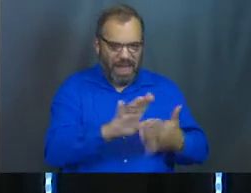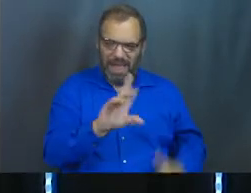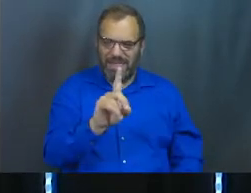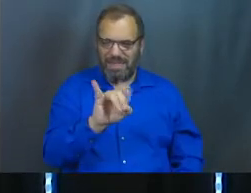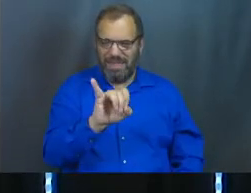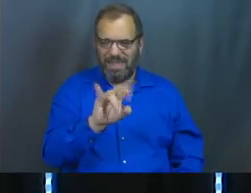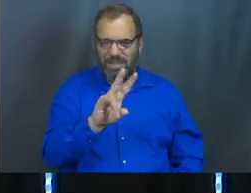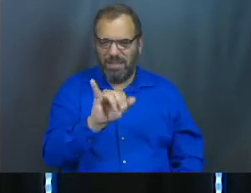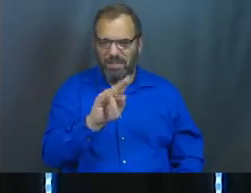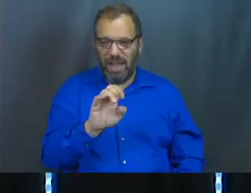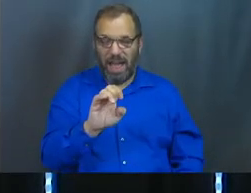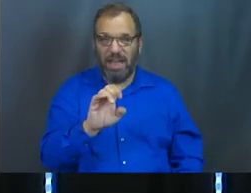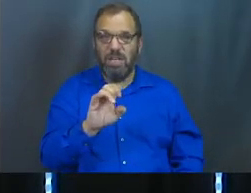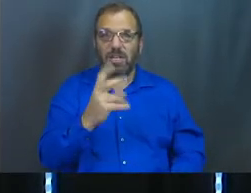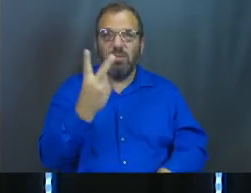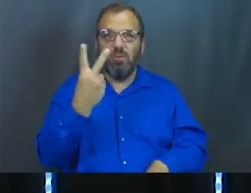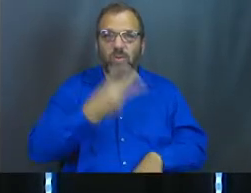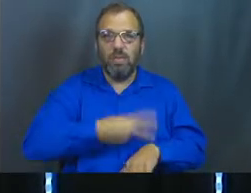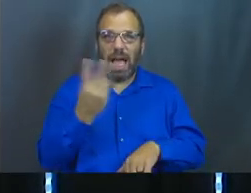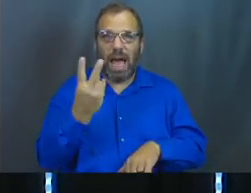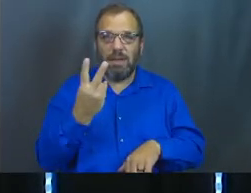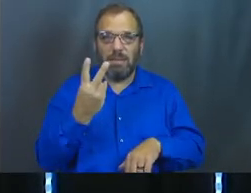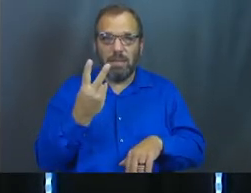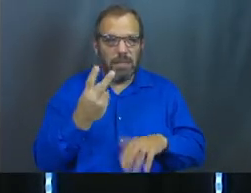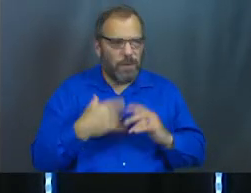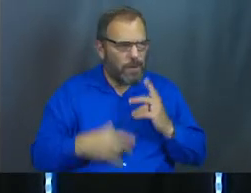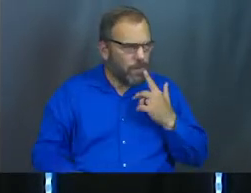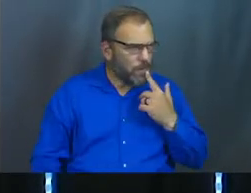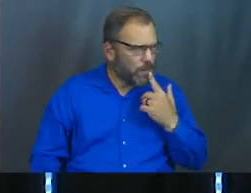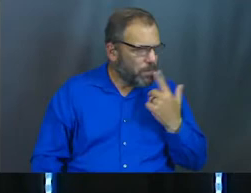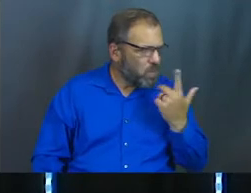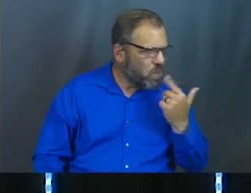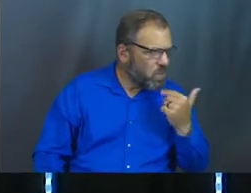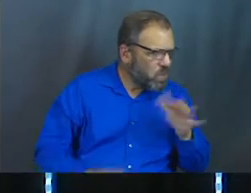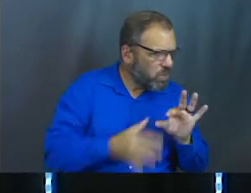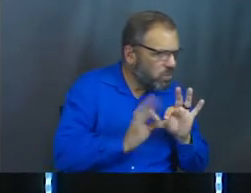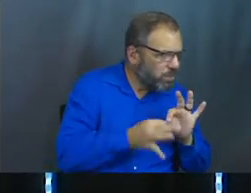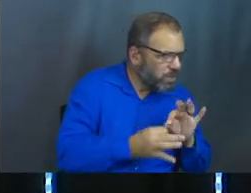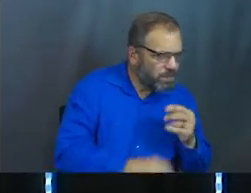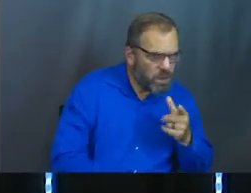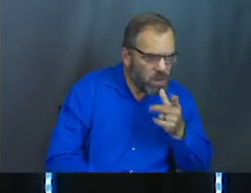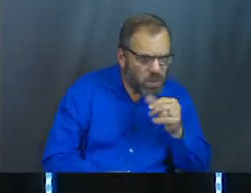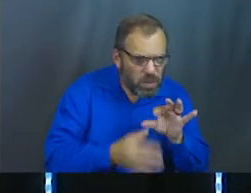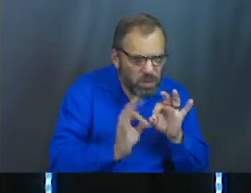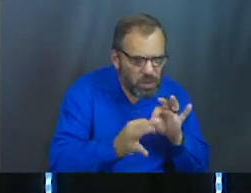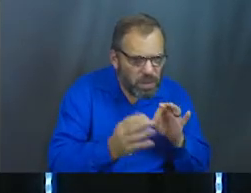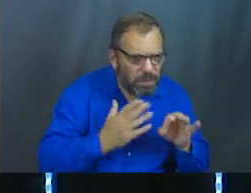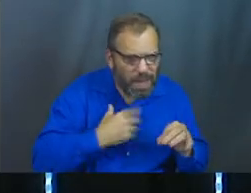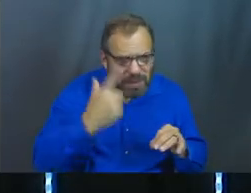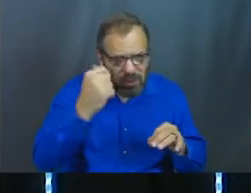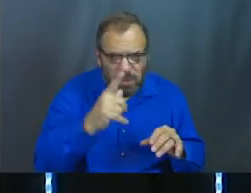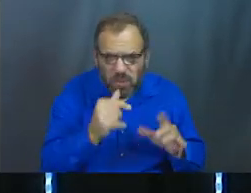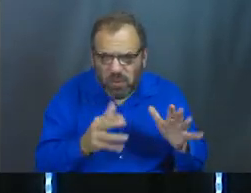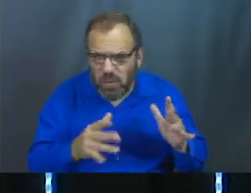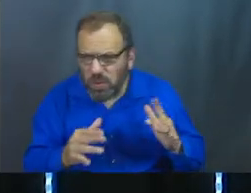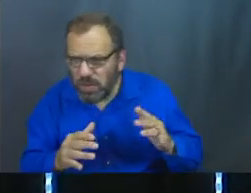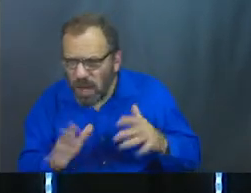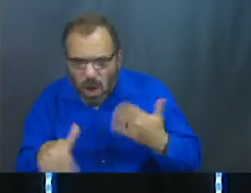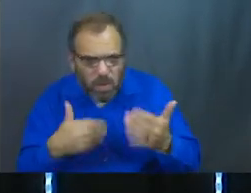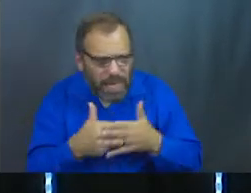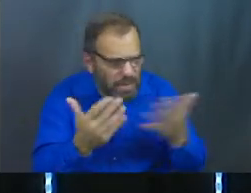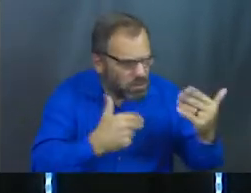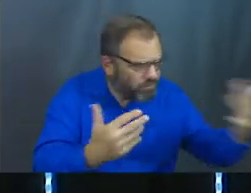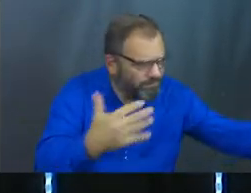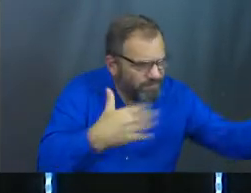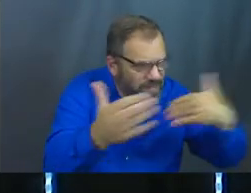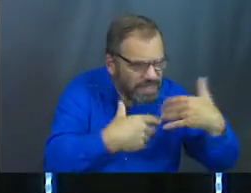Because he got it twice, and he starts looking around for somebody who can interpret his dream for him. And so he gets all of his